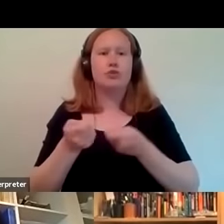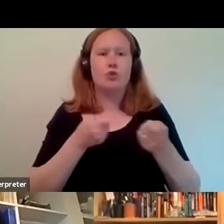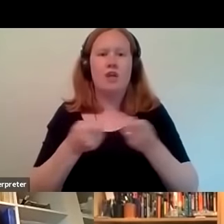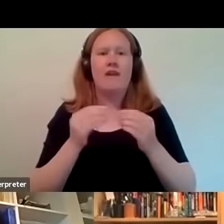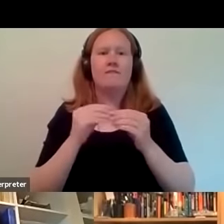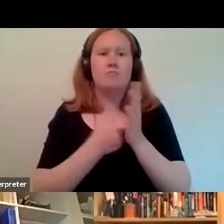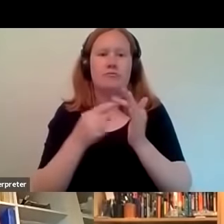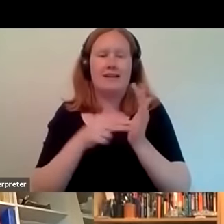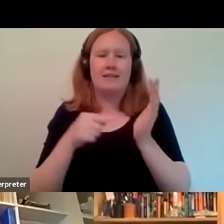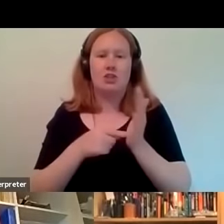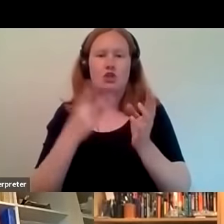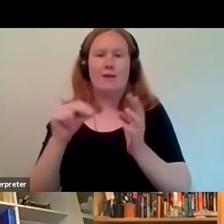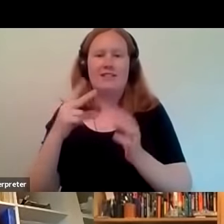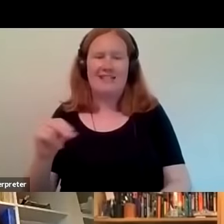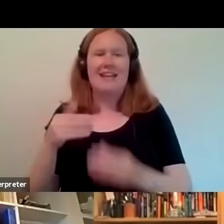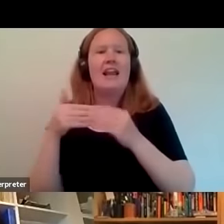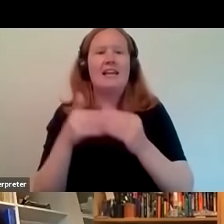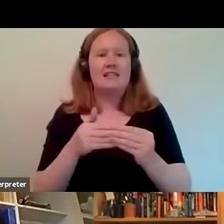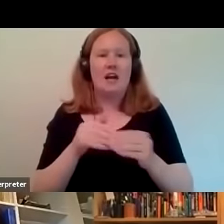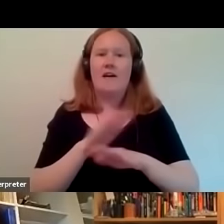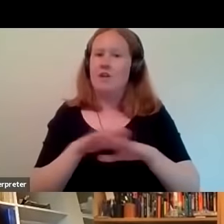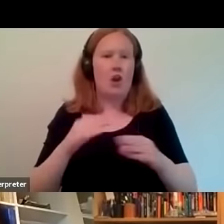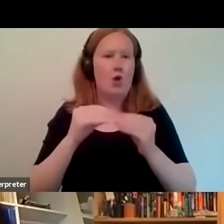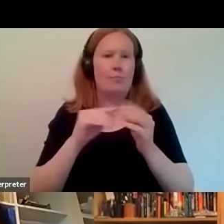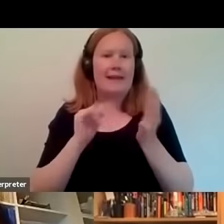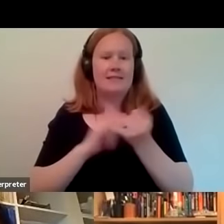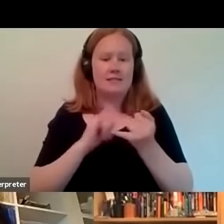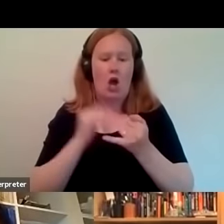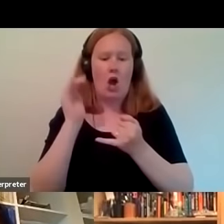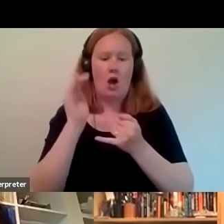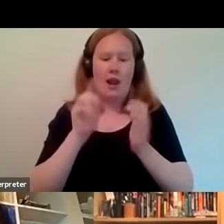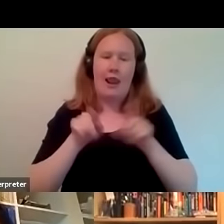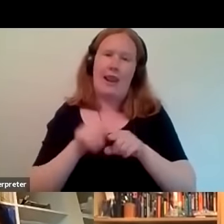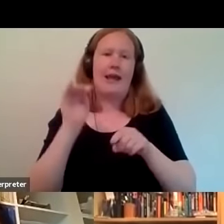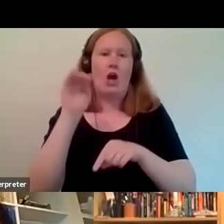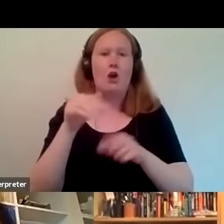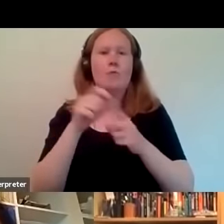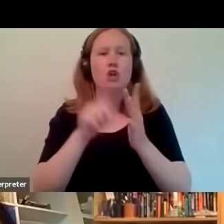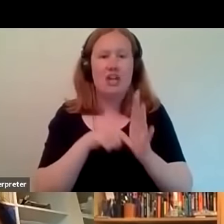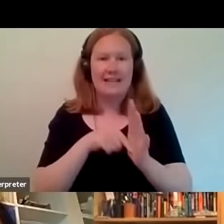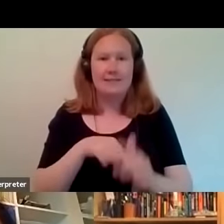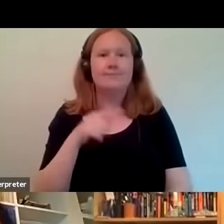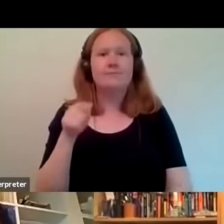on the no baseline home project Michael